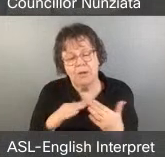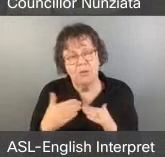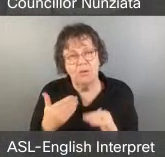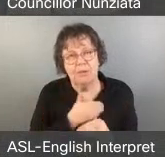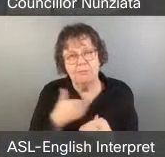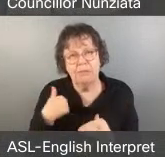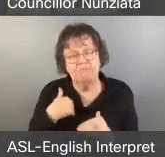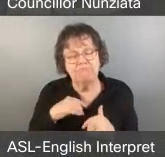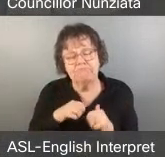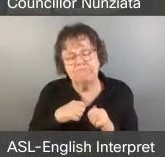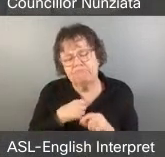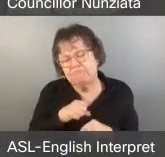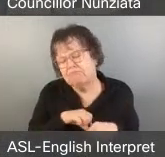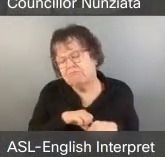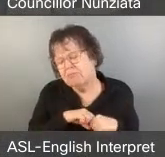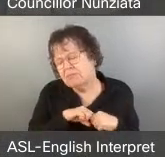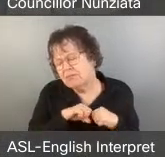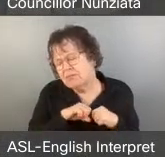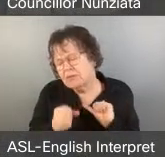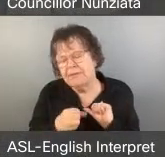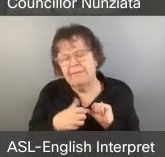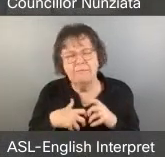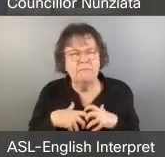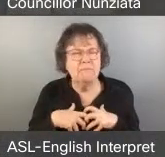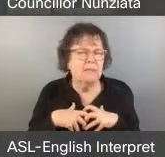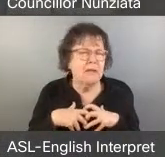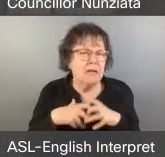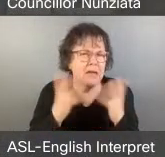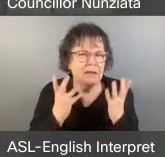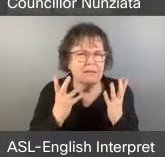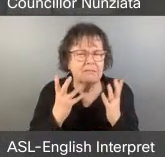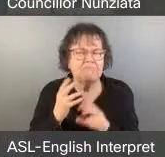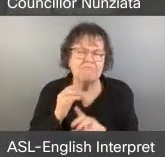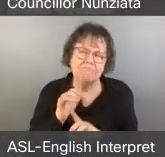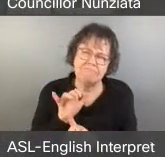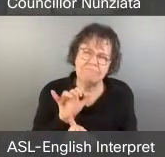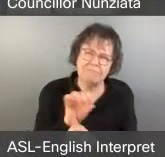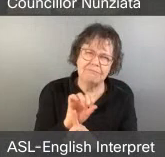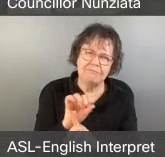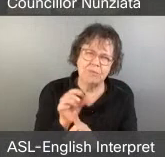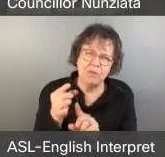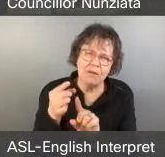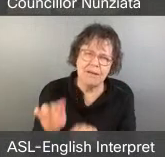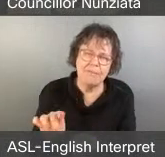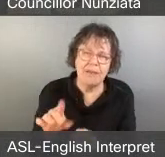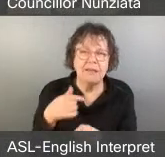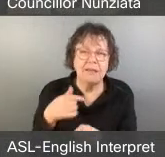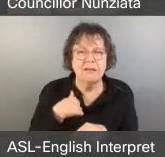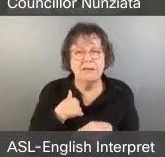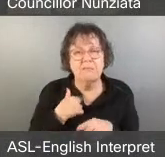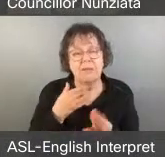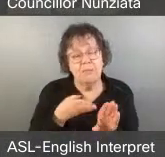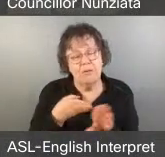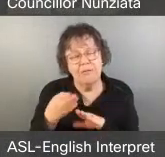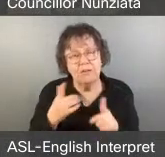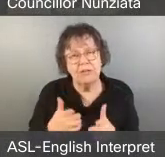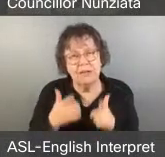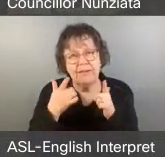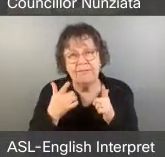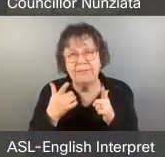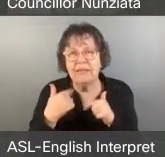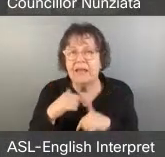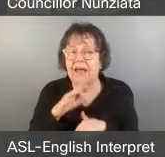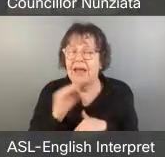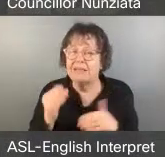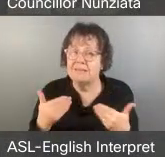was grieved and angered at this. In my professional life as the Davenport Perth community minister,